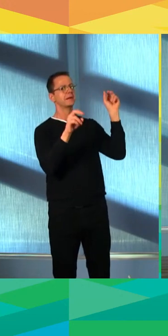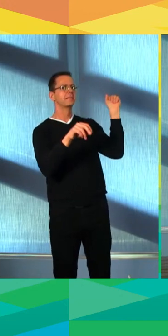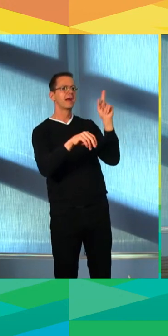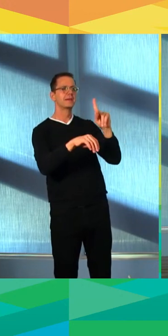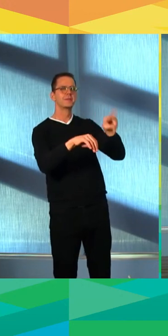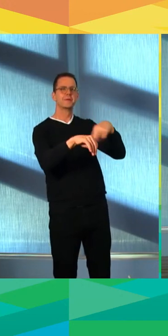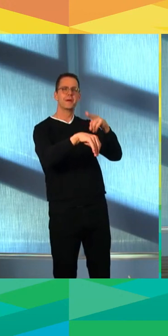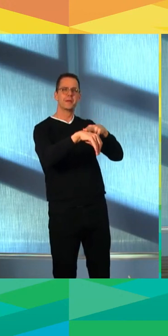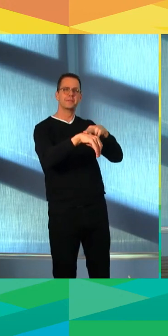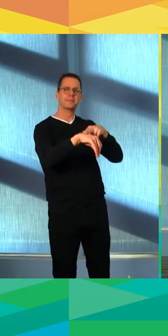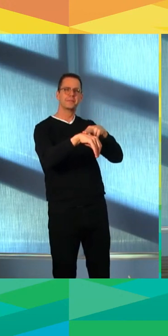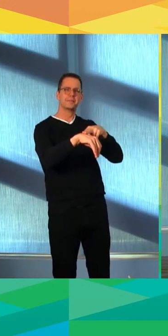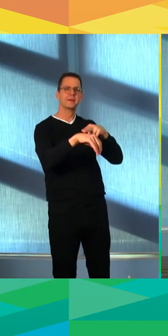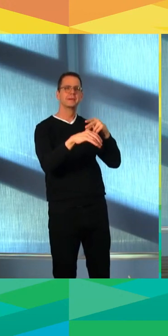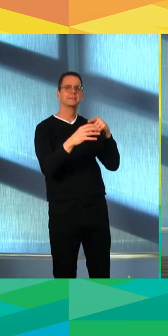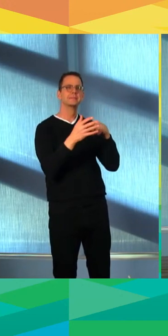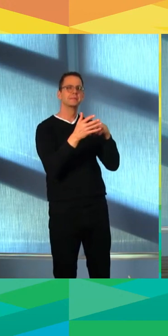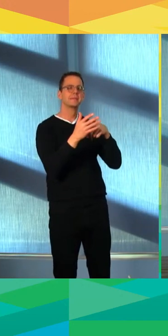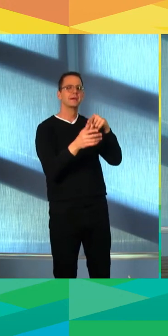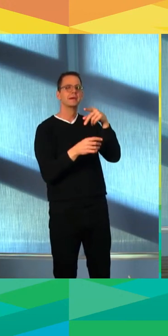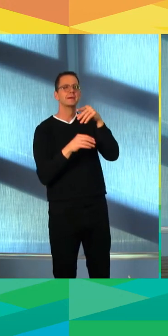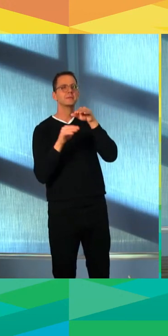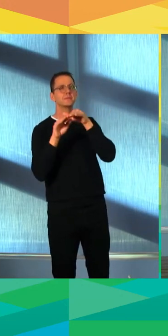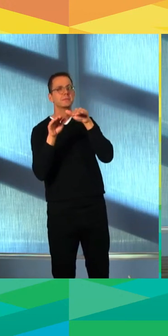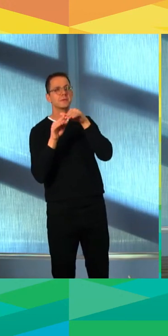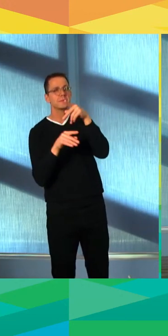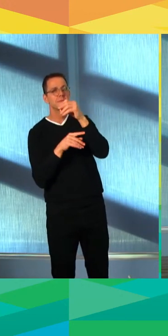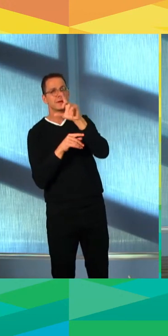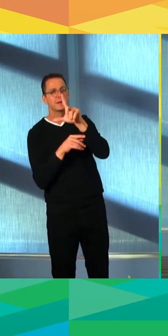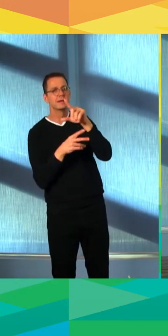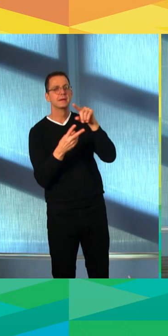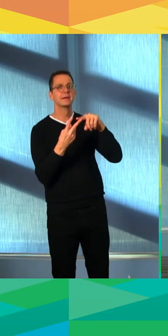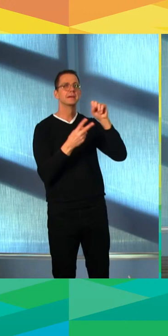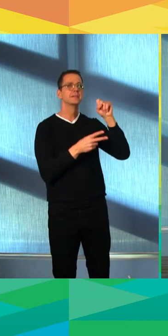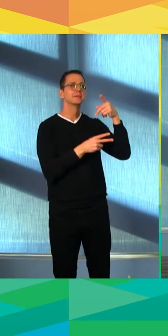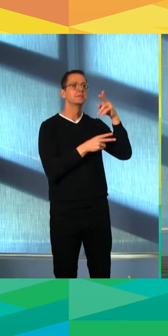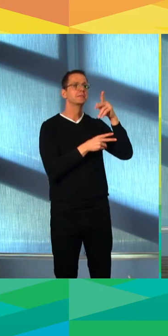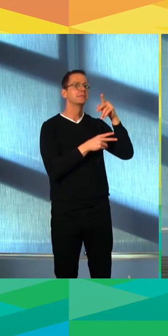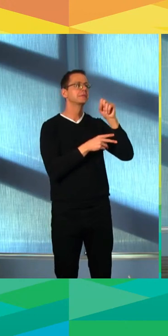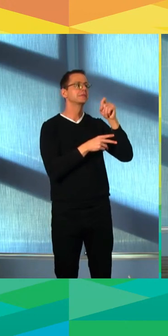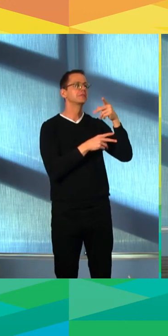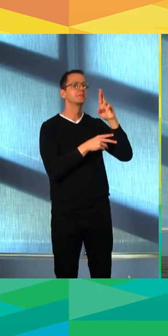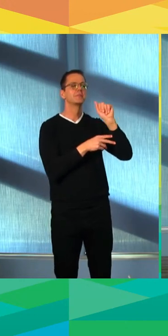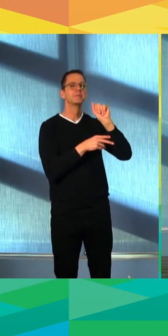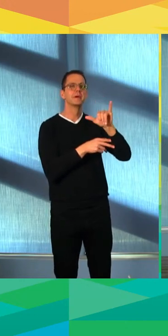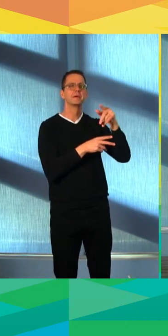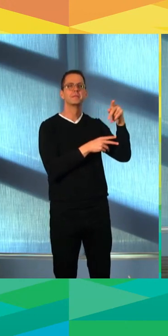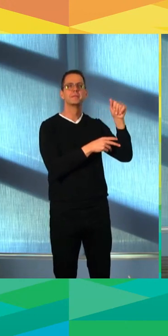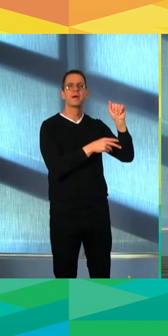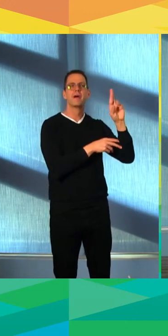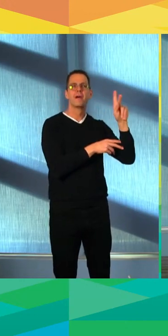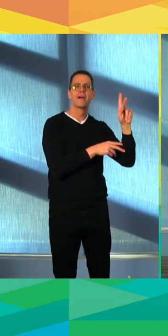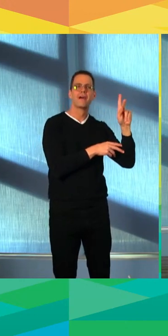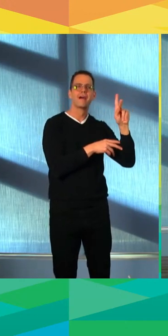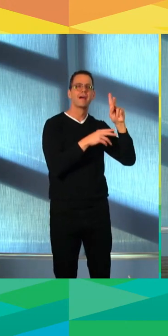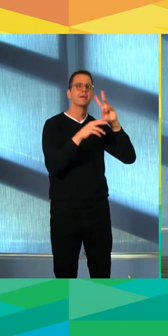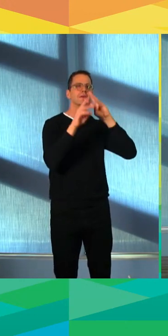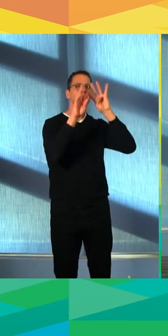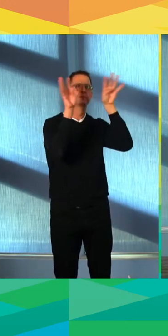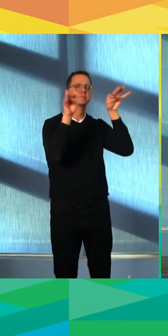sort of thing. But in the meantime, you have to have this message of, you know, these current COVID restrictions are serious.